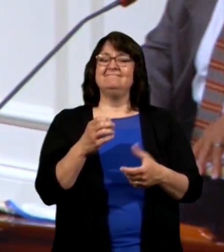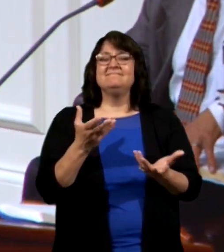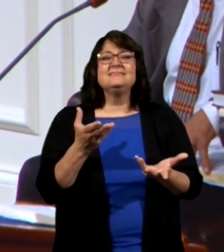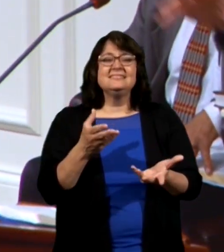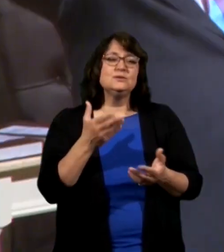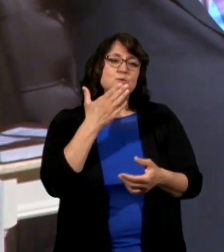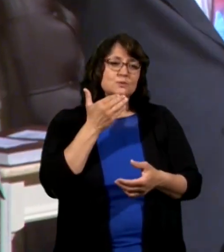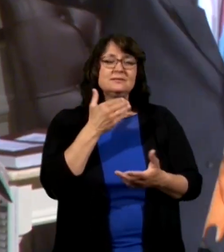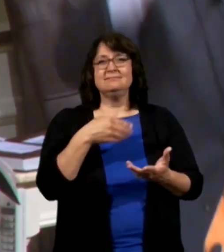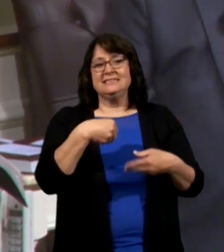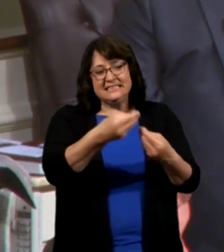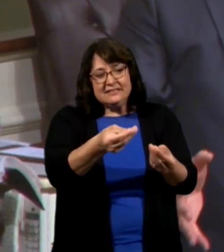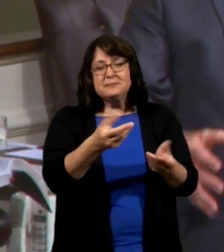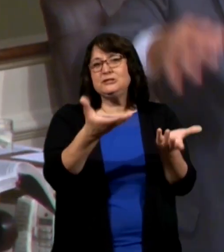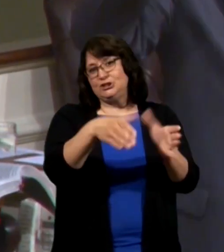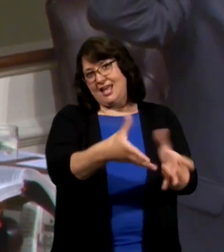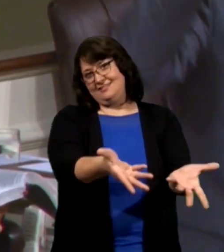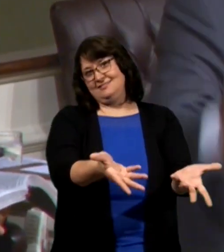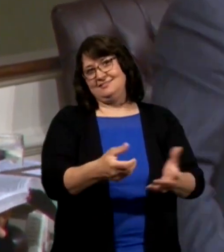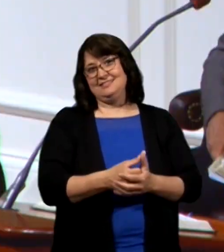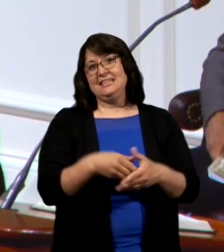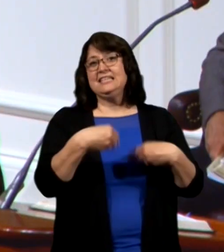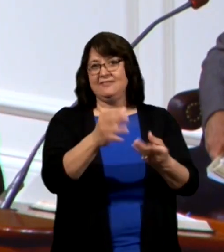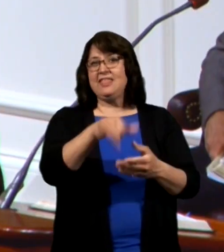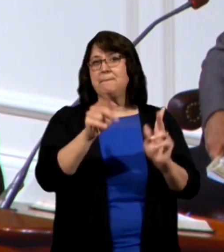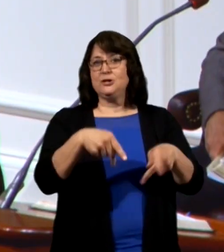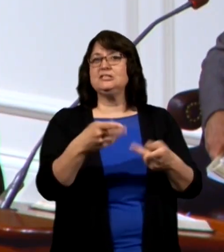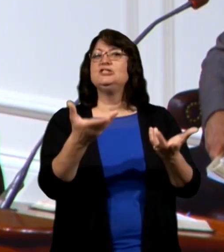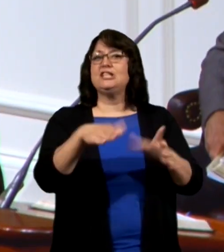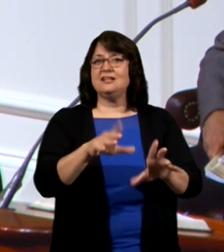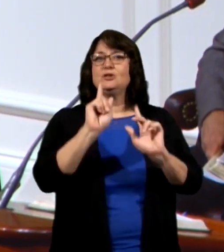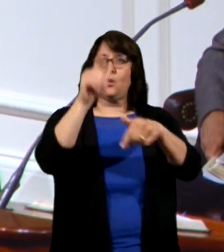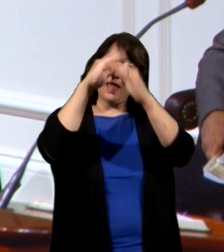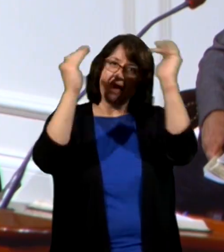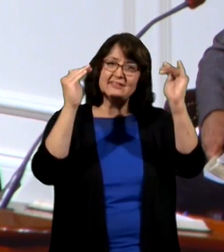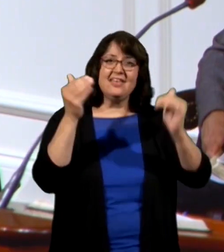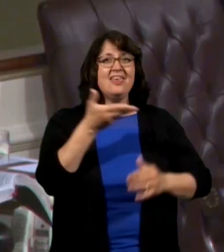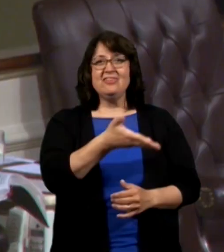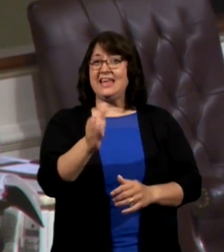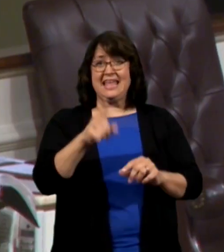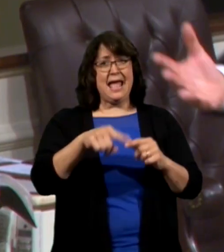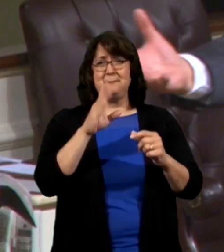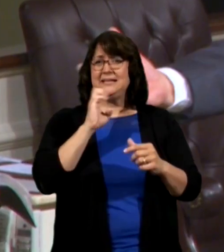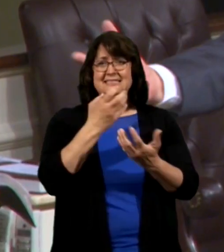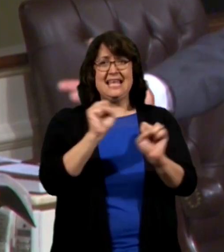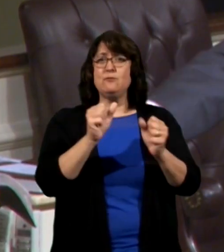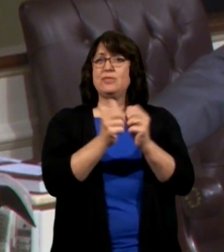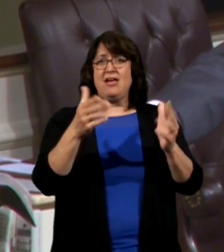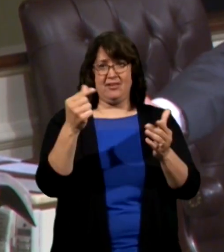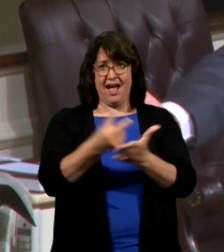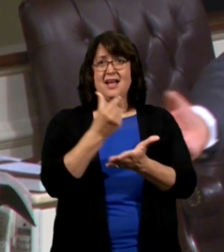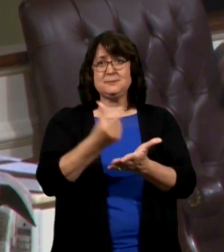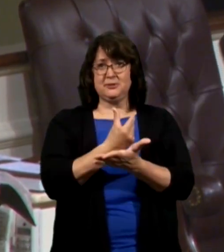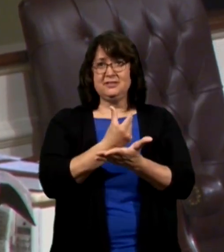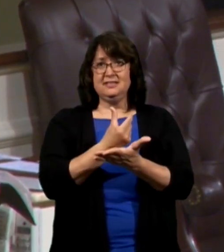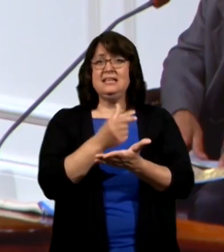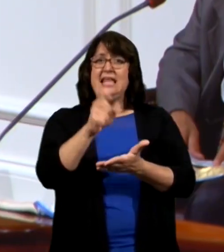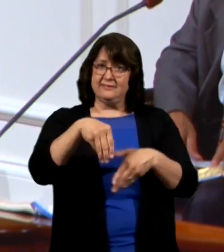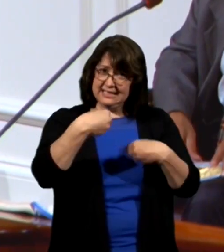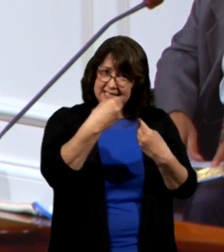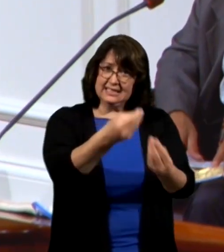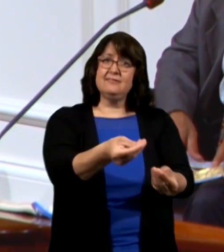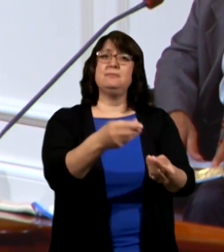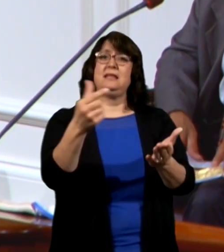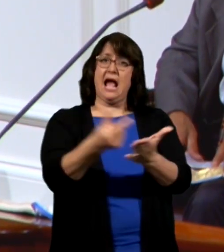sweetheart look give them a chance give them a chance to go to heaven they can't be saved without the gospel you've got to